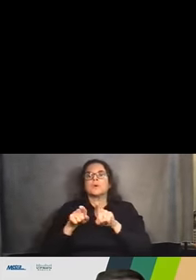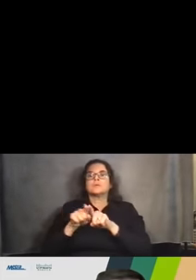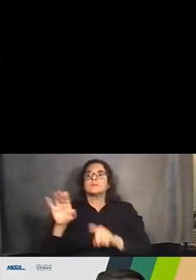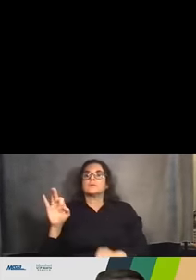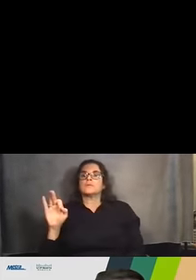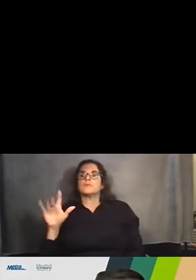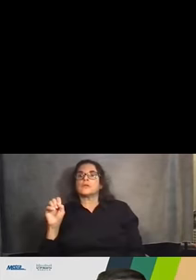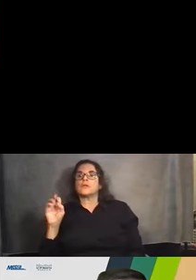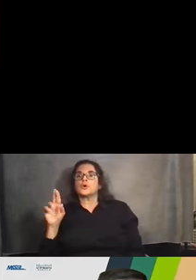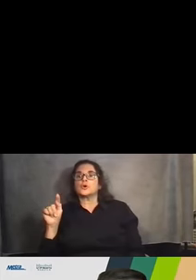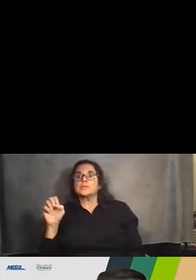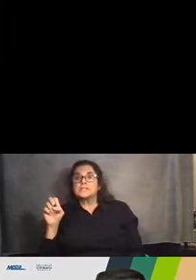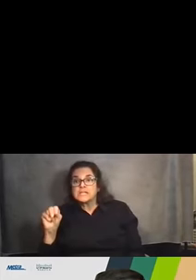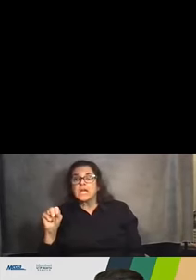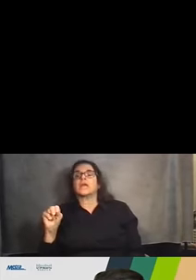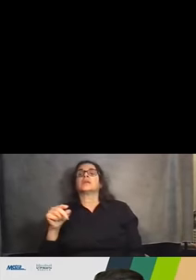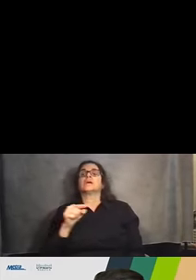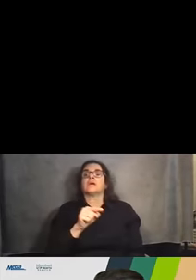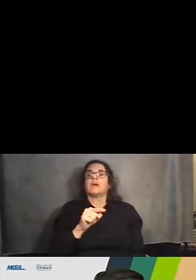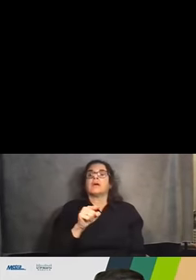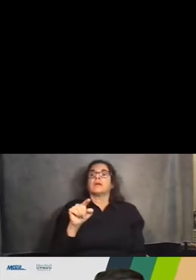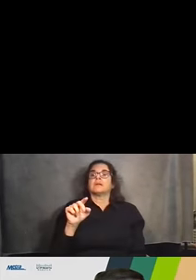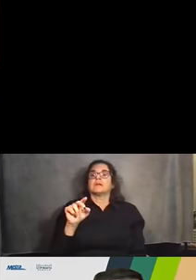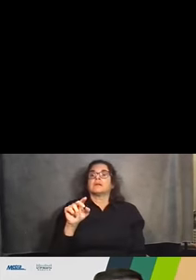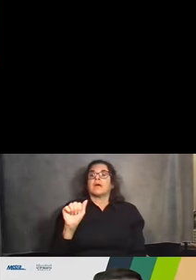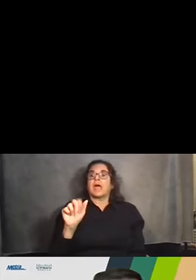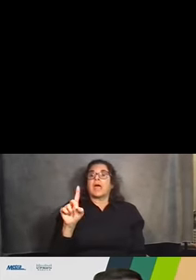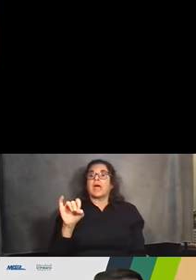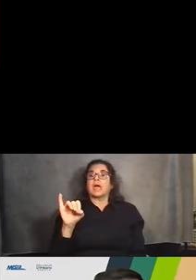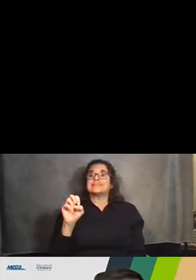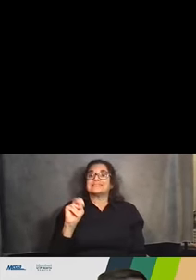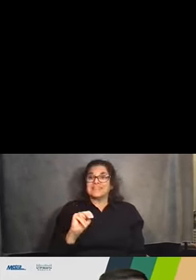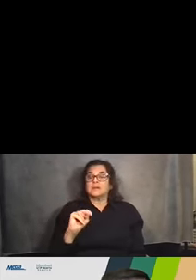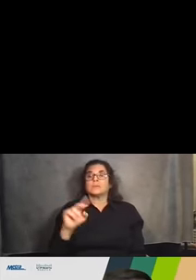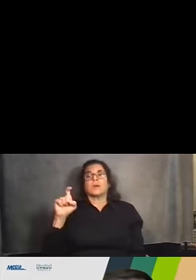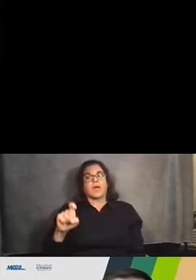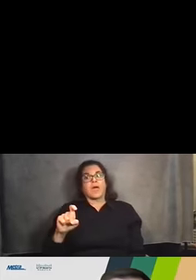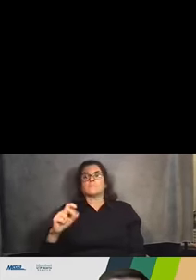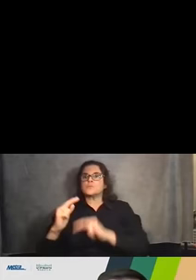along the Union Pacific North Line, where it's necessary to support the rail, the tracks.